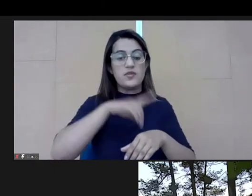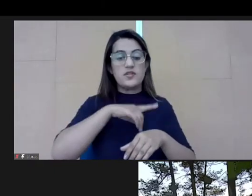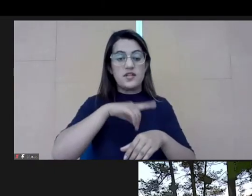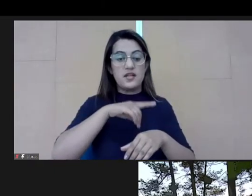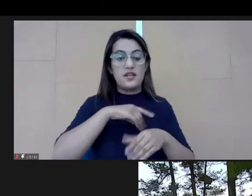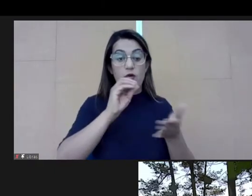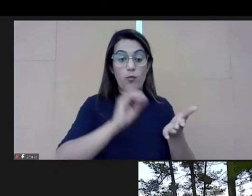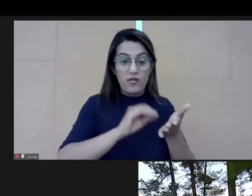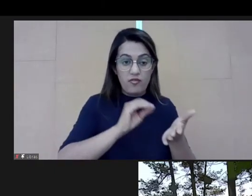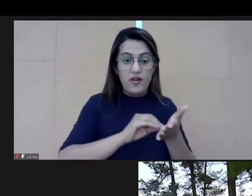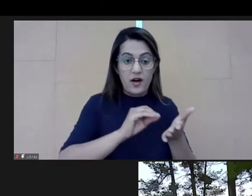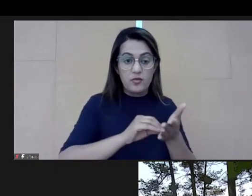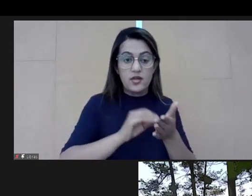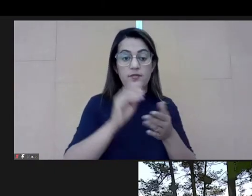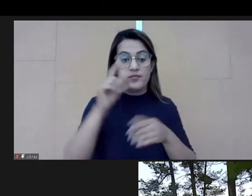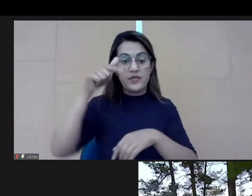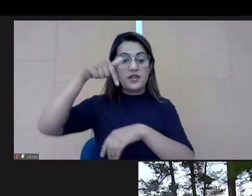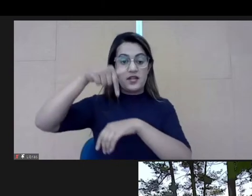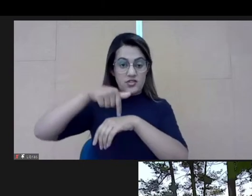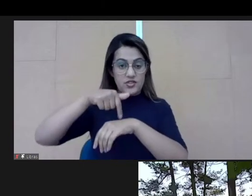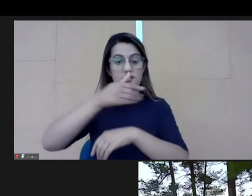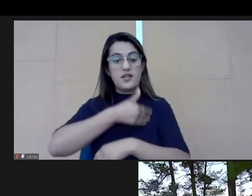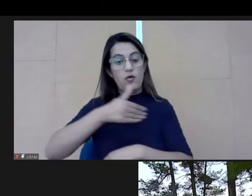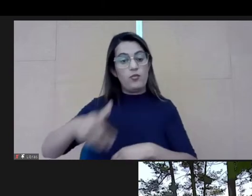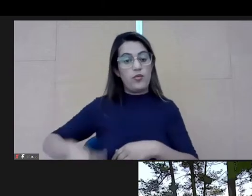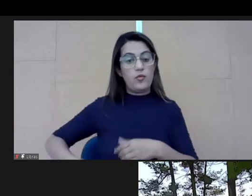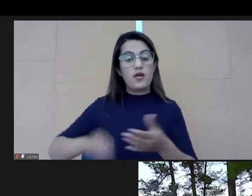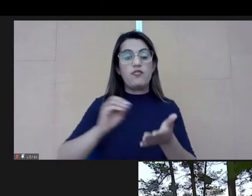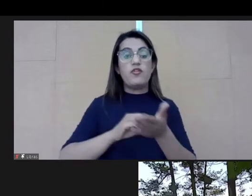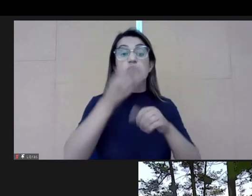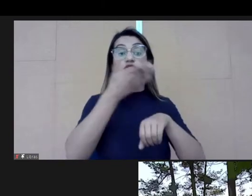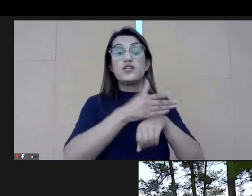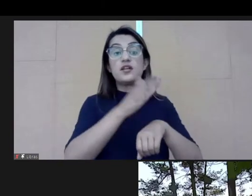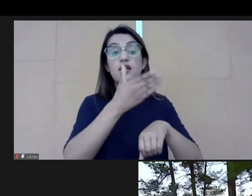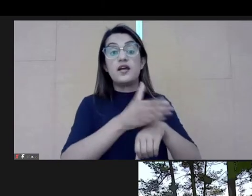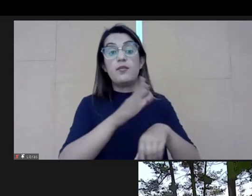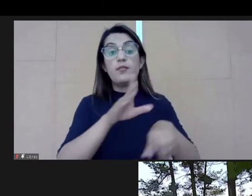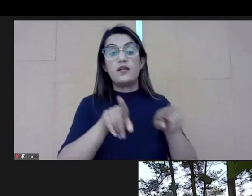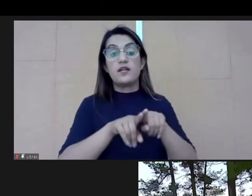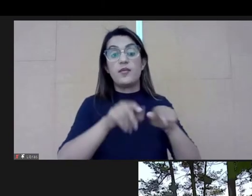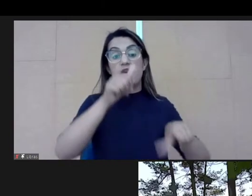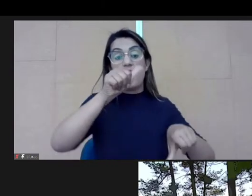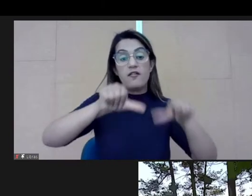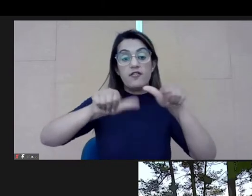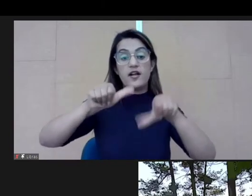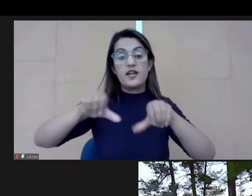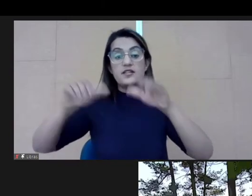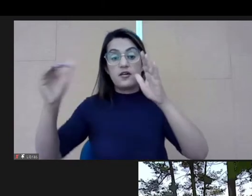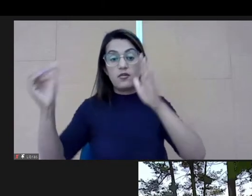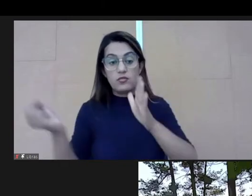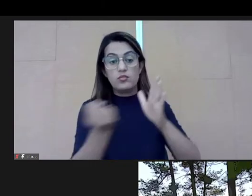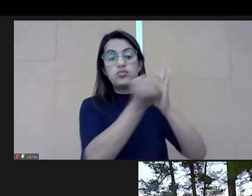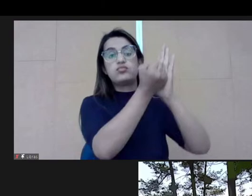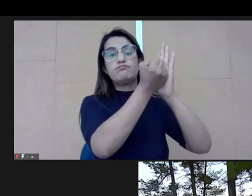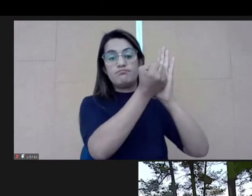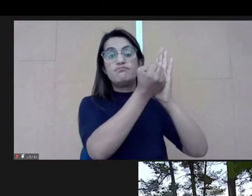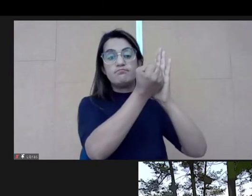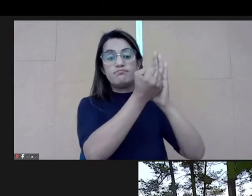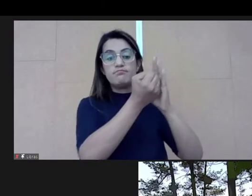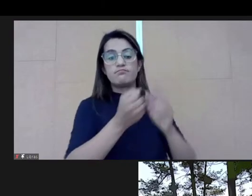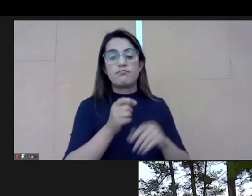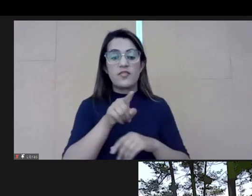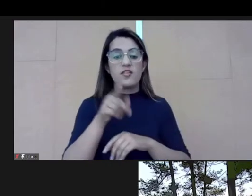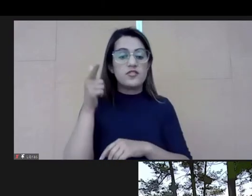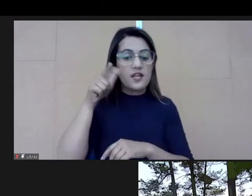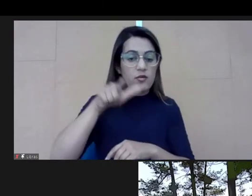in terms of impact evaluation. Can you please share your experience on that